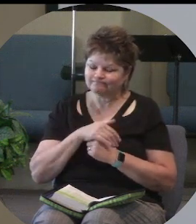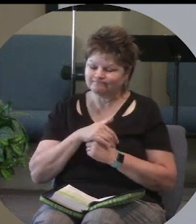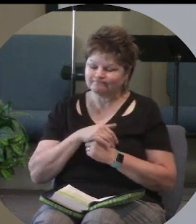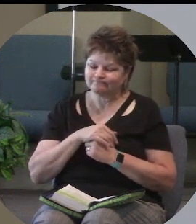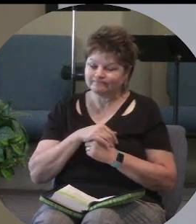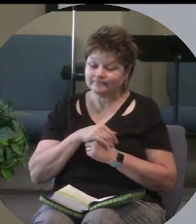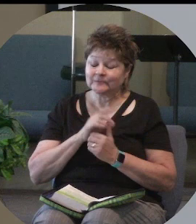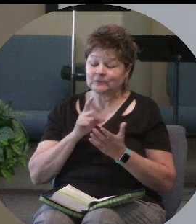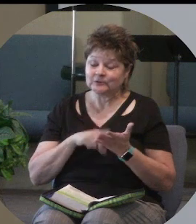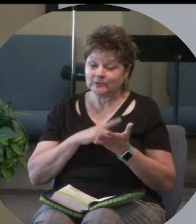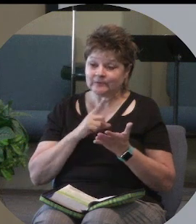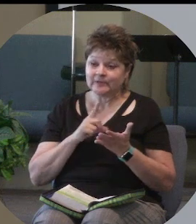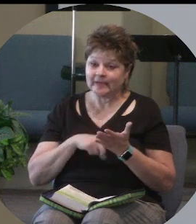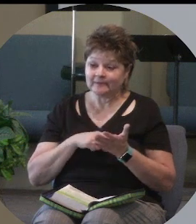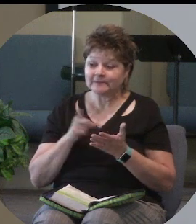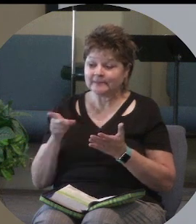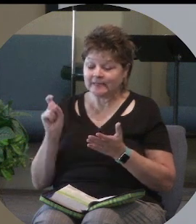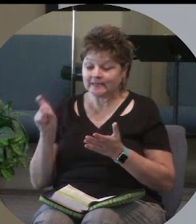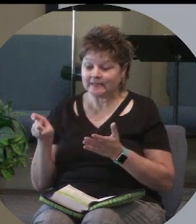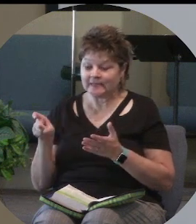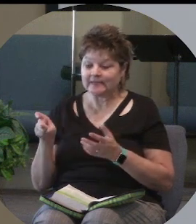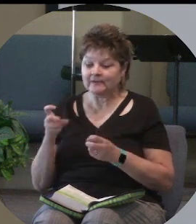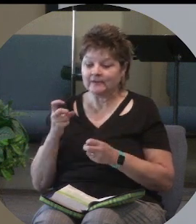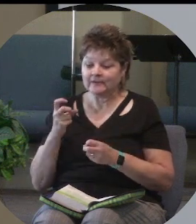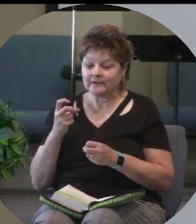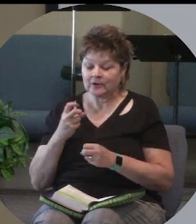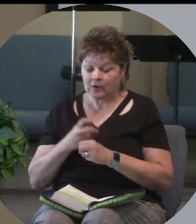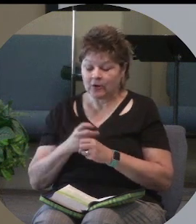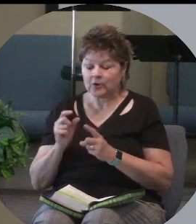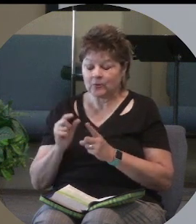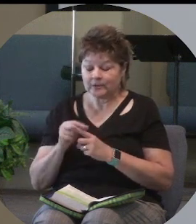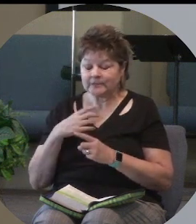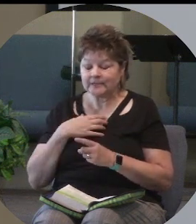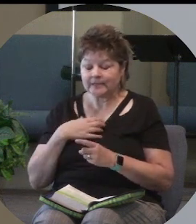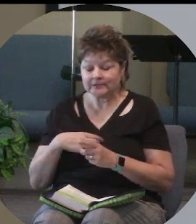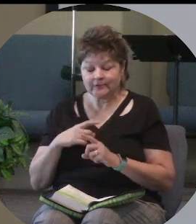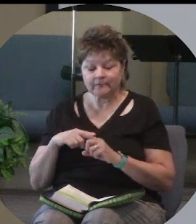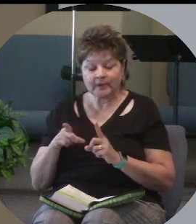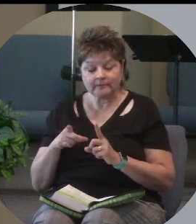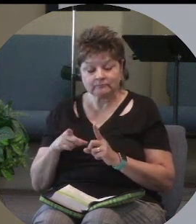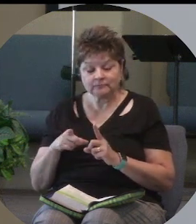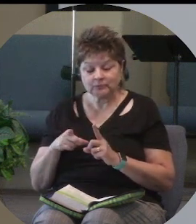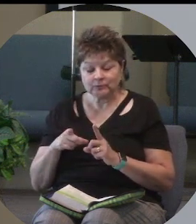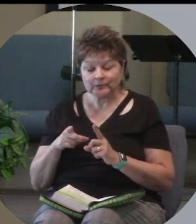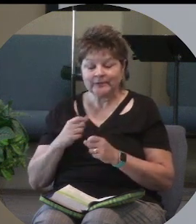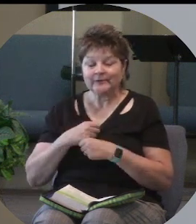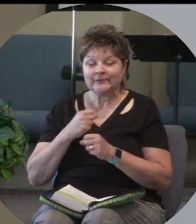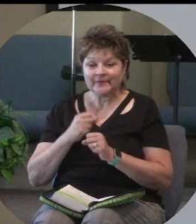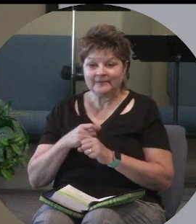because sometimes they need harsher words than they deserve perhaps but boy it make me feel better